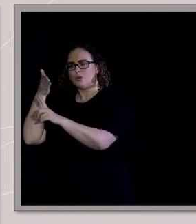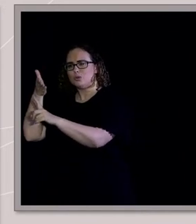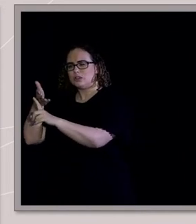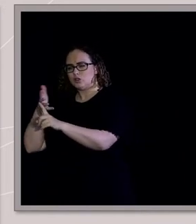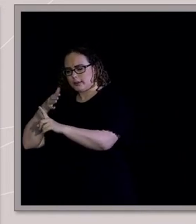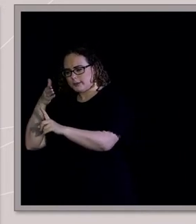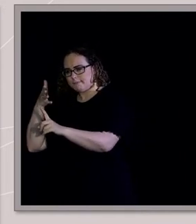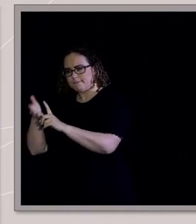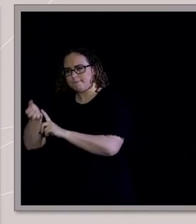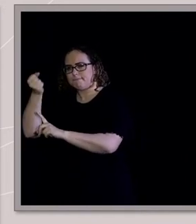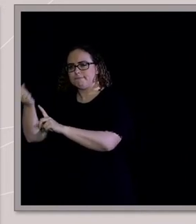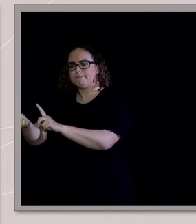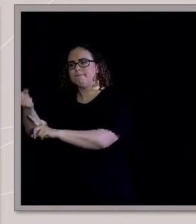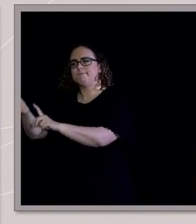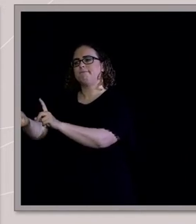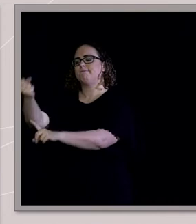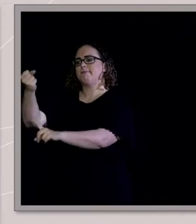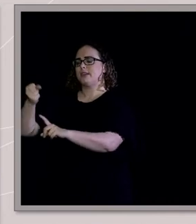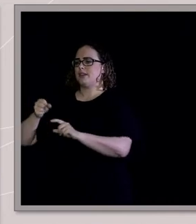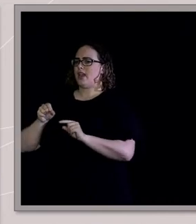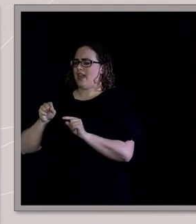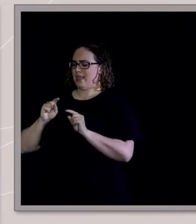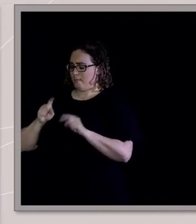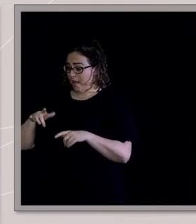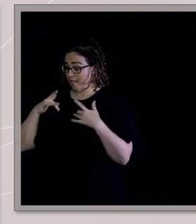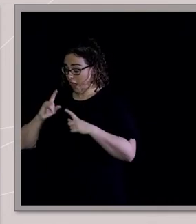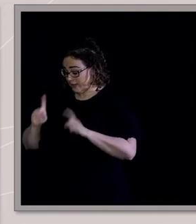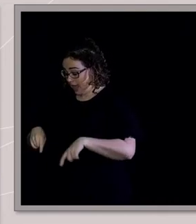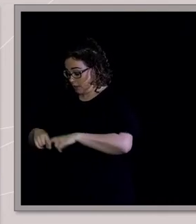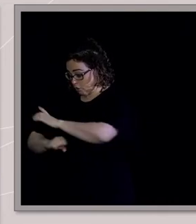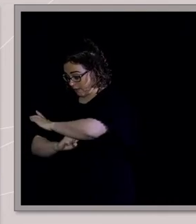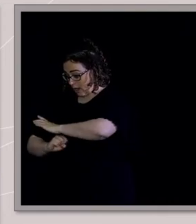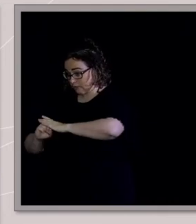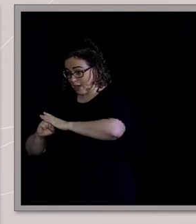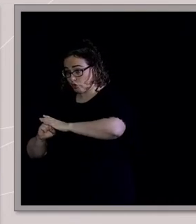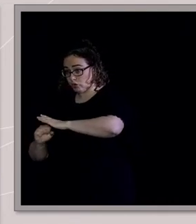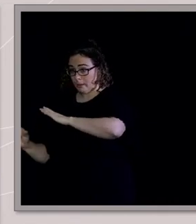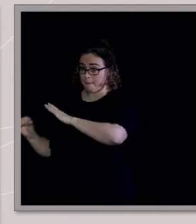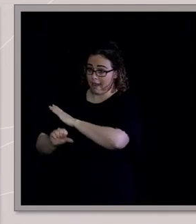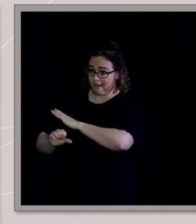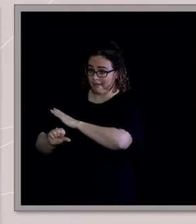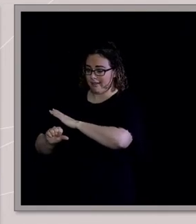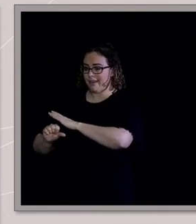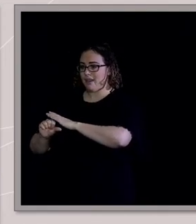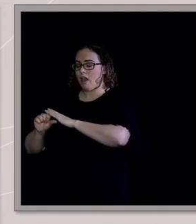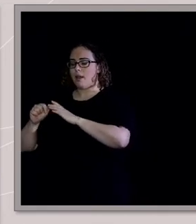truthful and resonant for me. It came together and then eventually I got a job at Triple J,